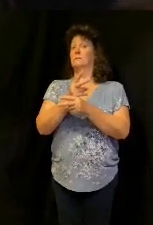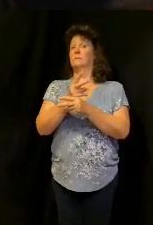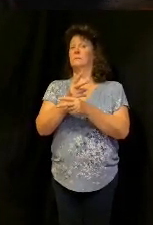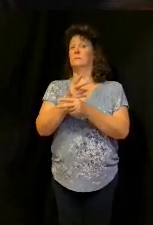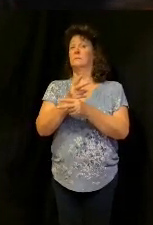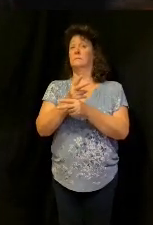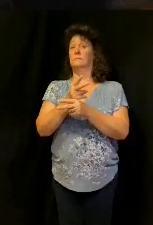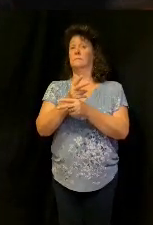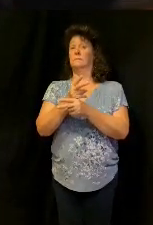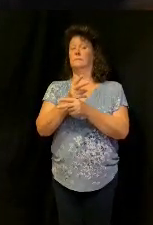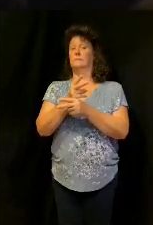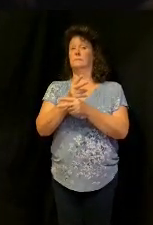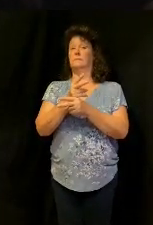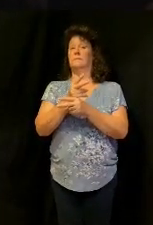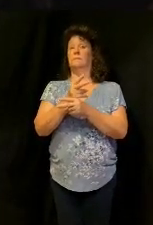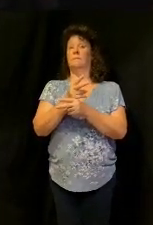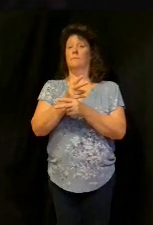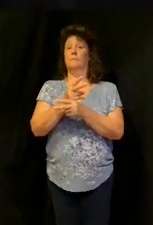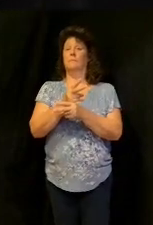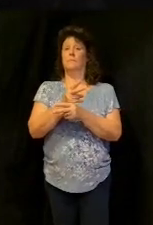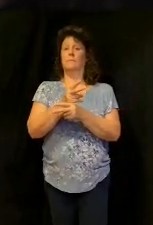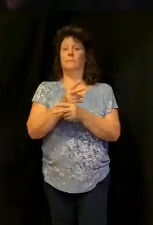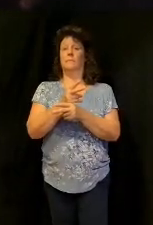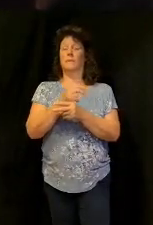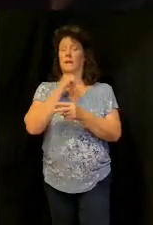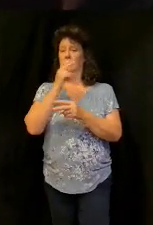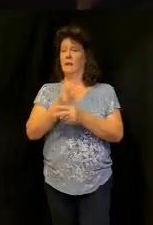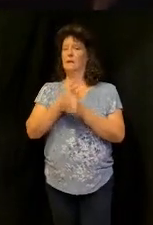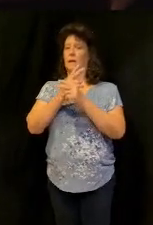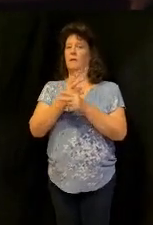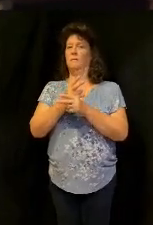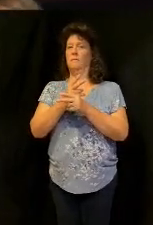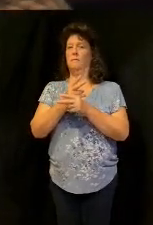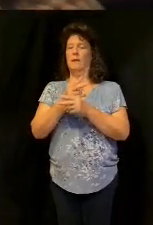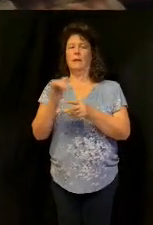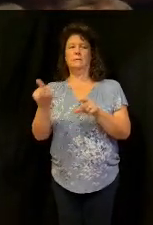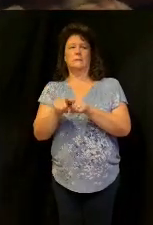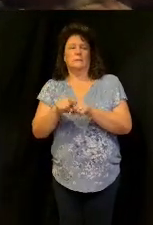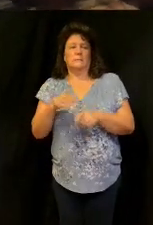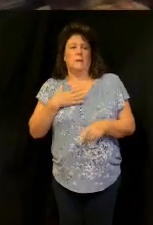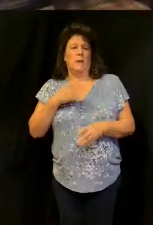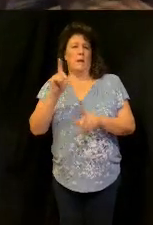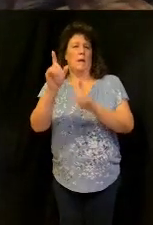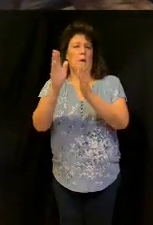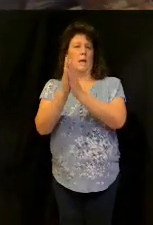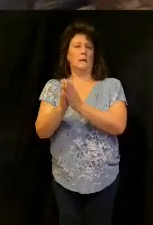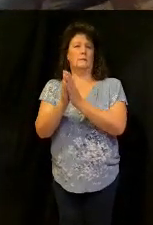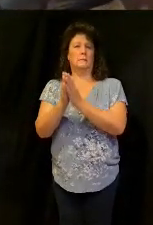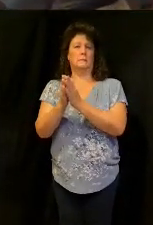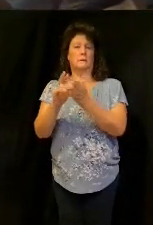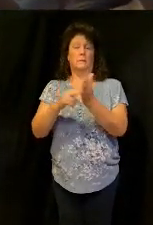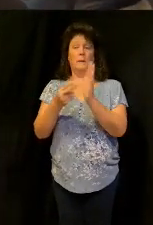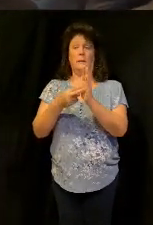thank you guys he's not taking care of her which would mean this he doesn't really care